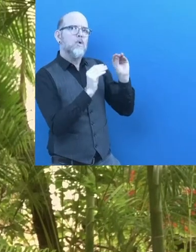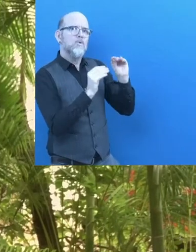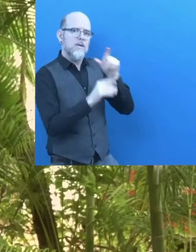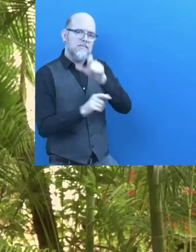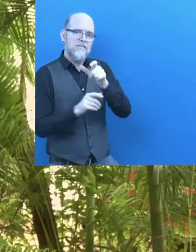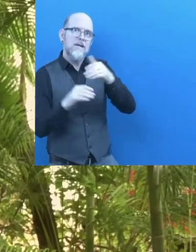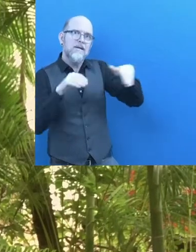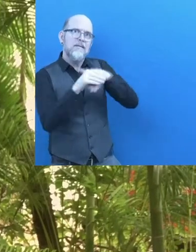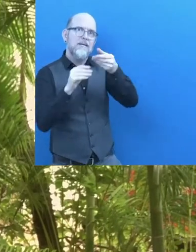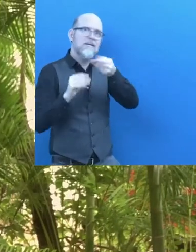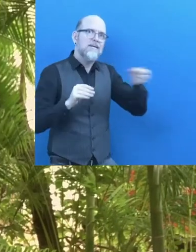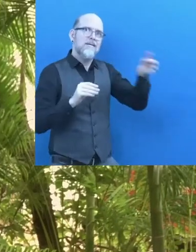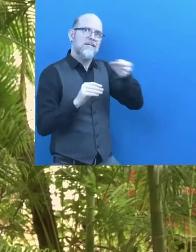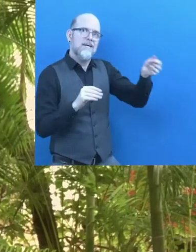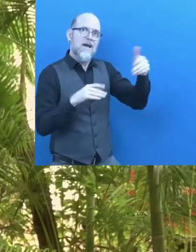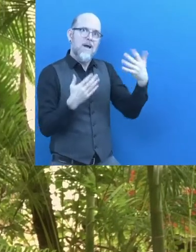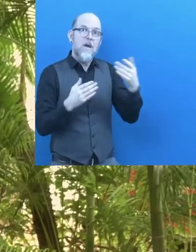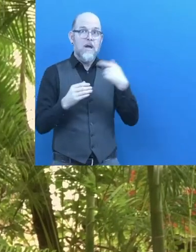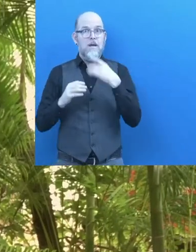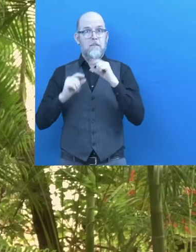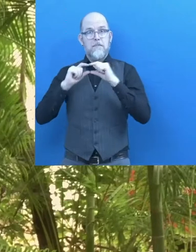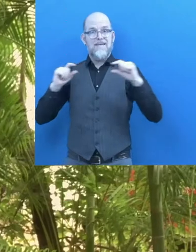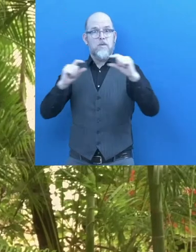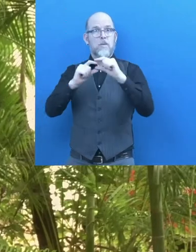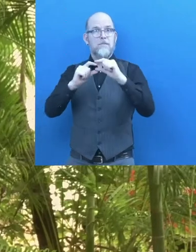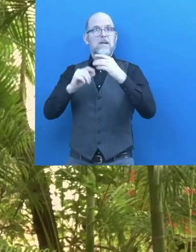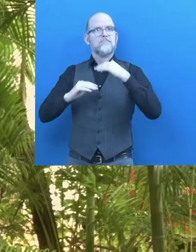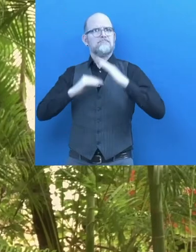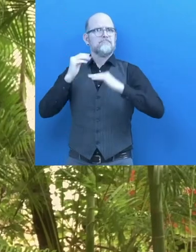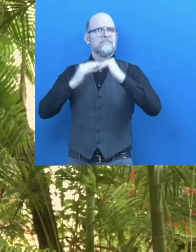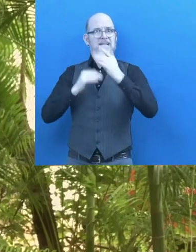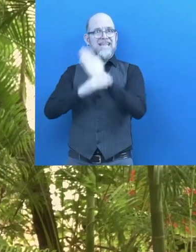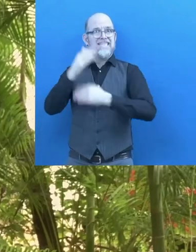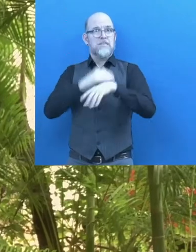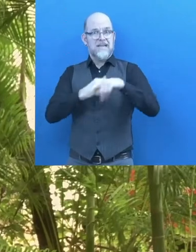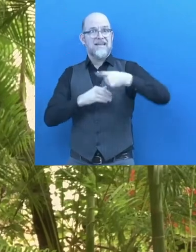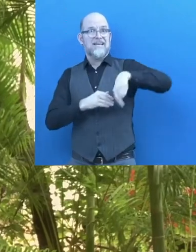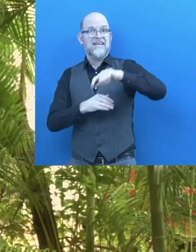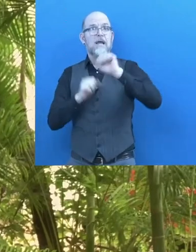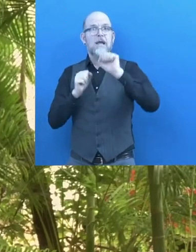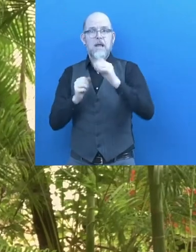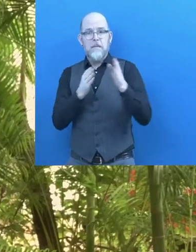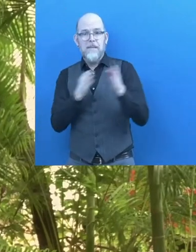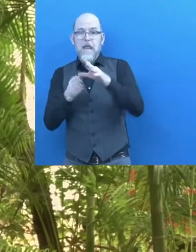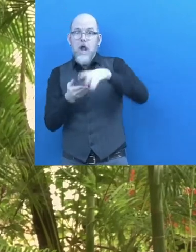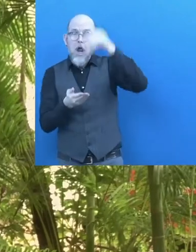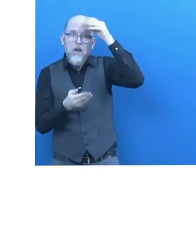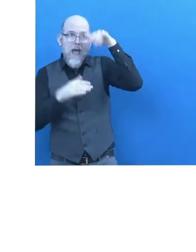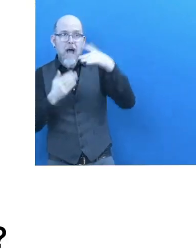helping people with disabilities to improve their skills and be more prepared for the shop market.